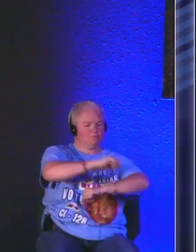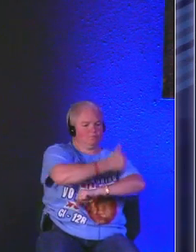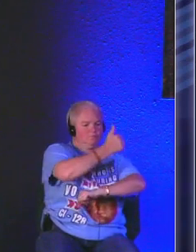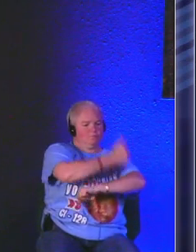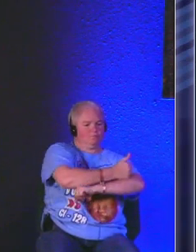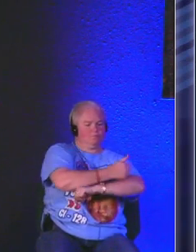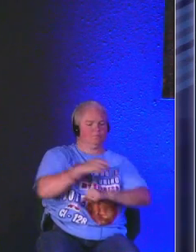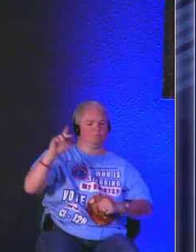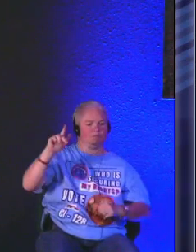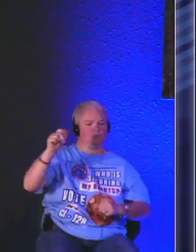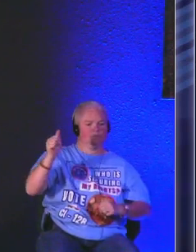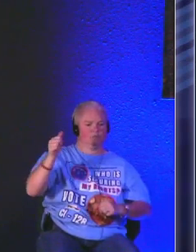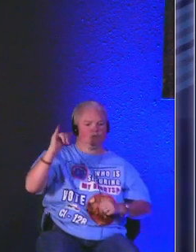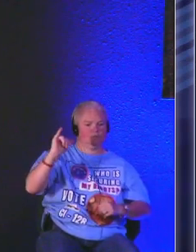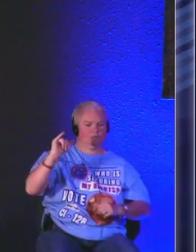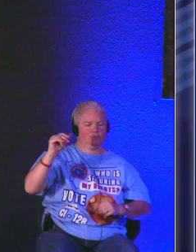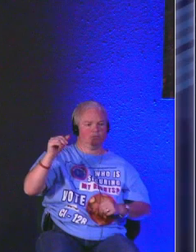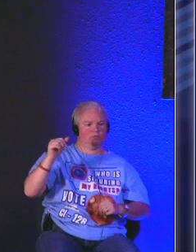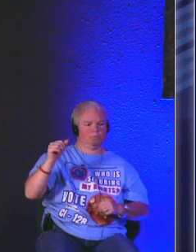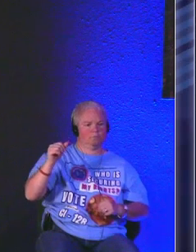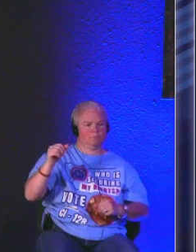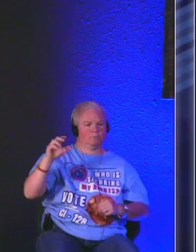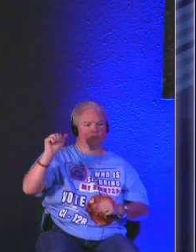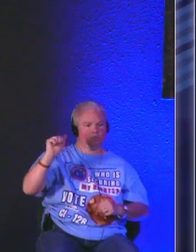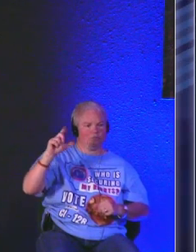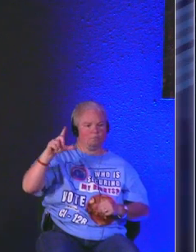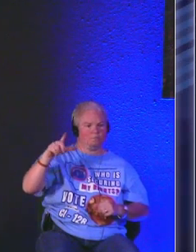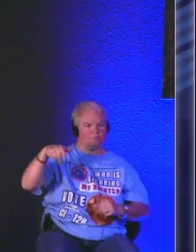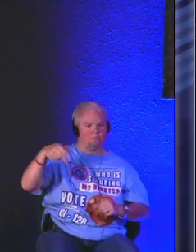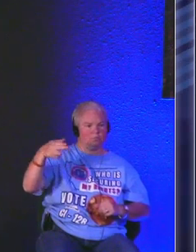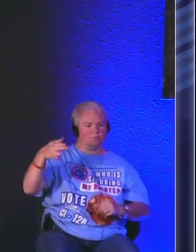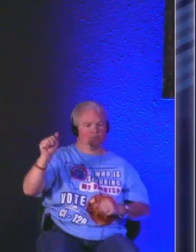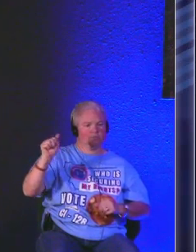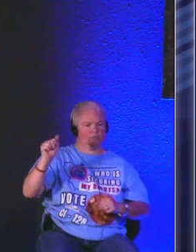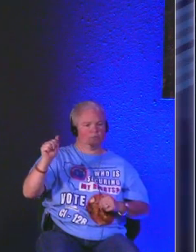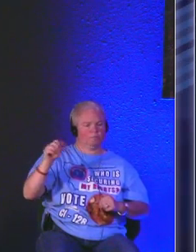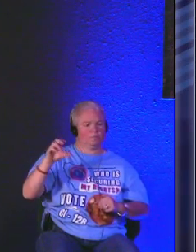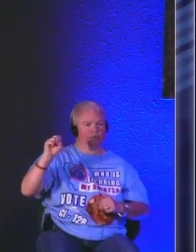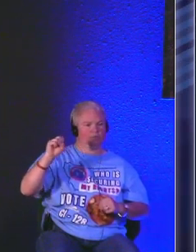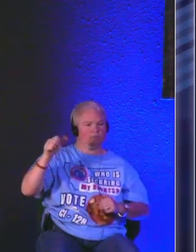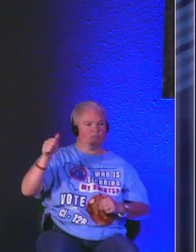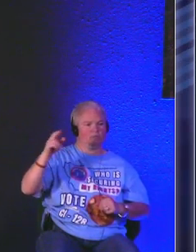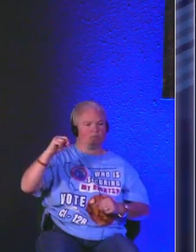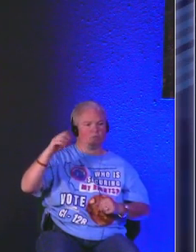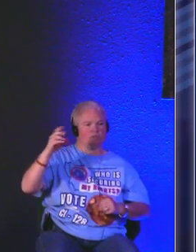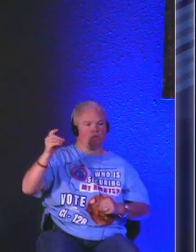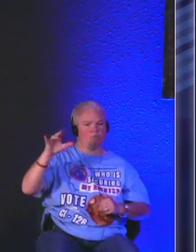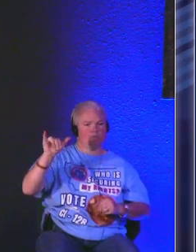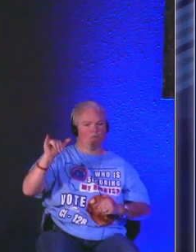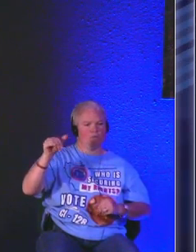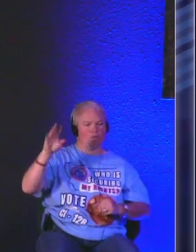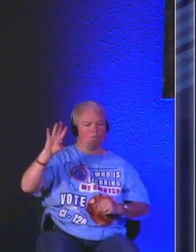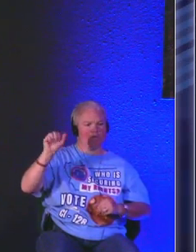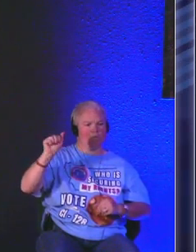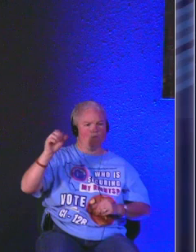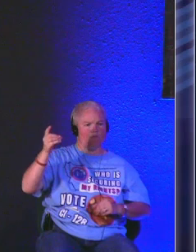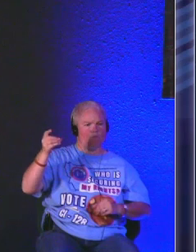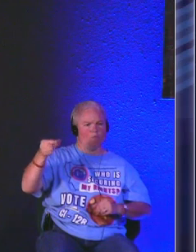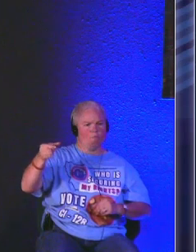and then pies for missionaries we're doing that again this year well we're not doing that Sandy Badger is doing that